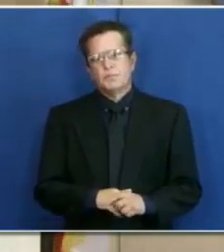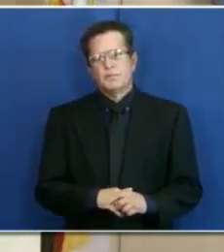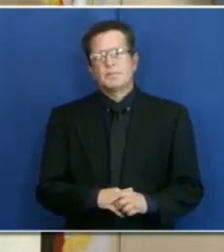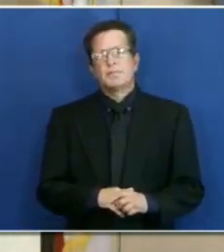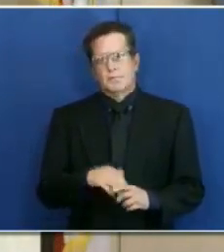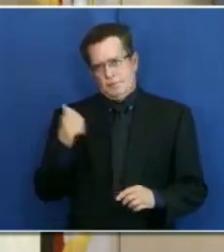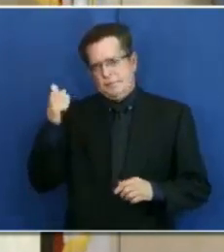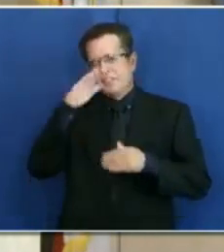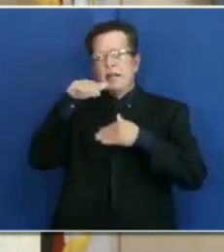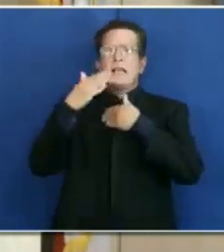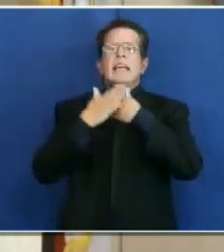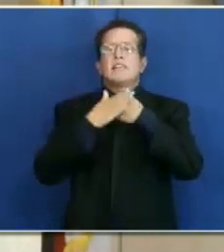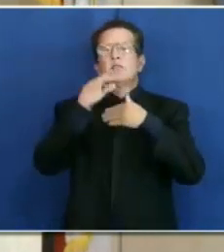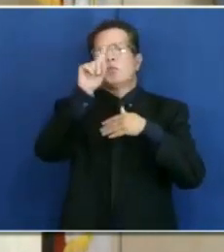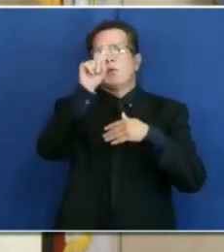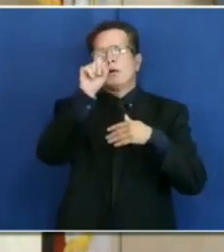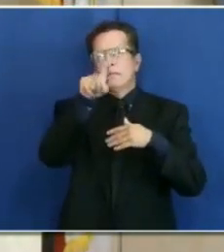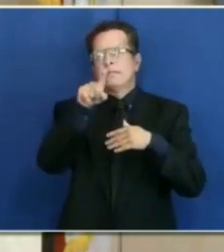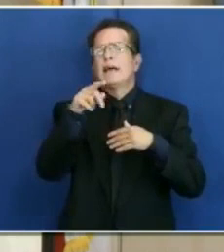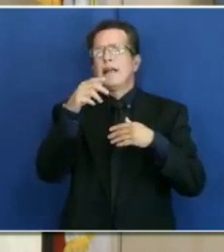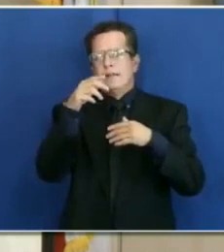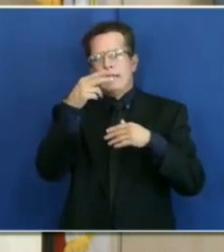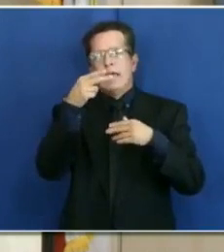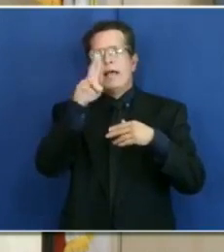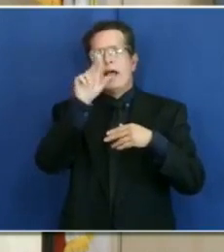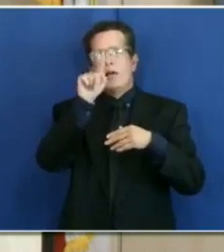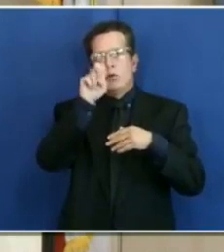Okay, next question. Hunter Sowers, KUSI.